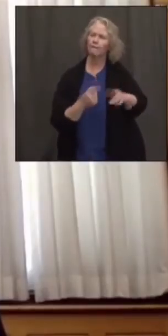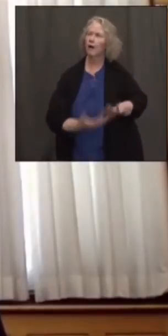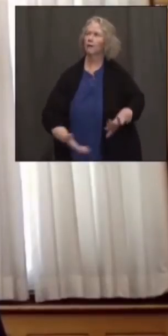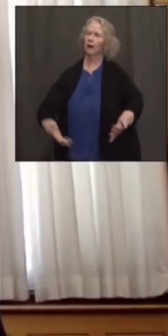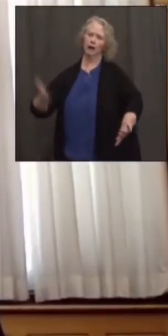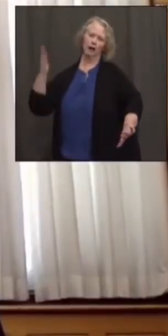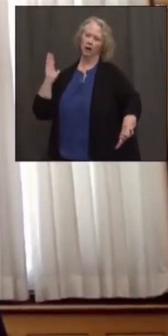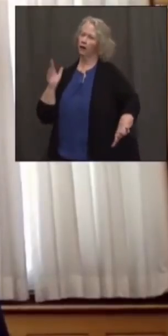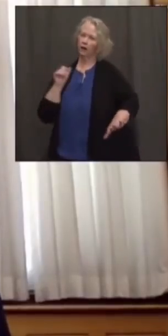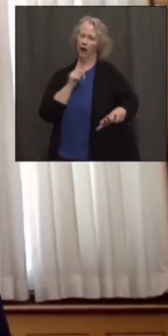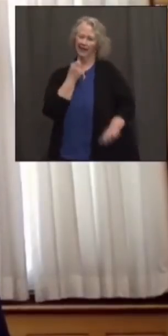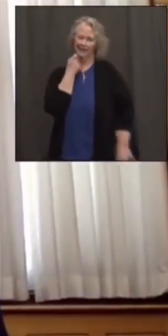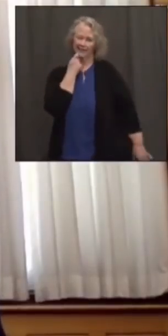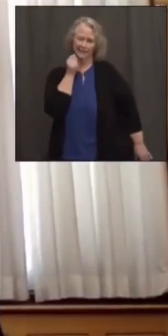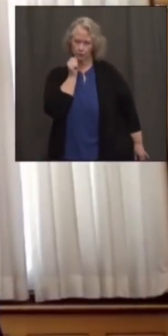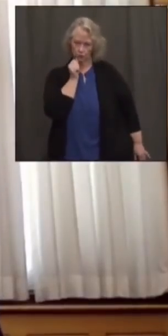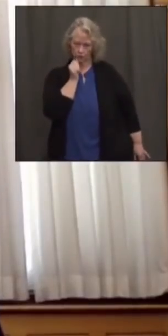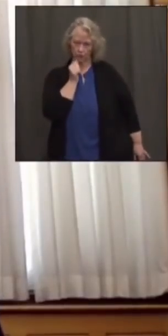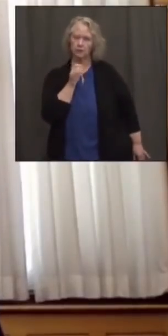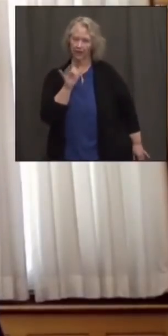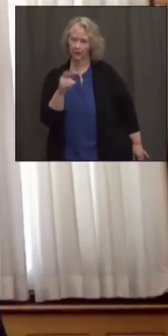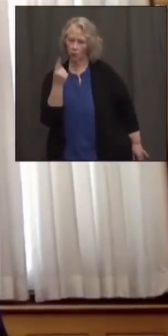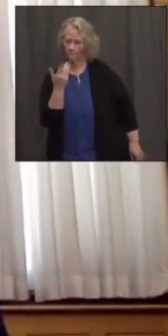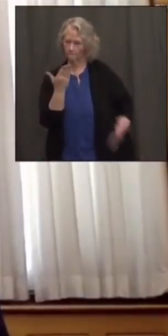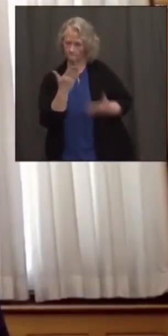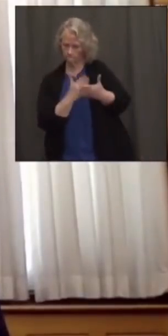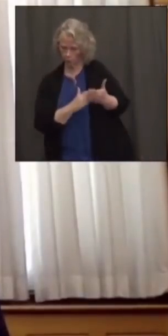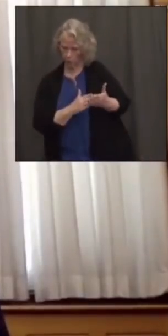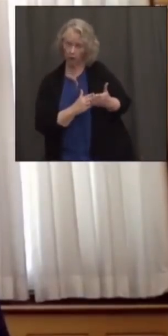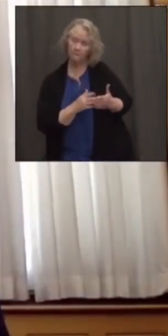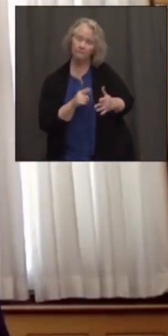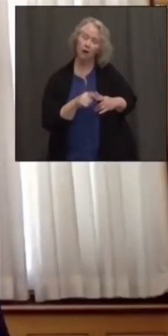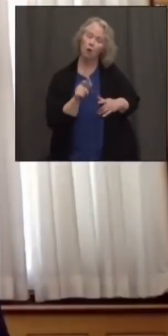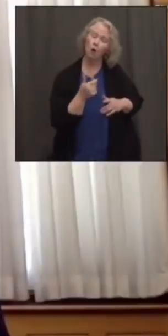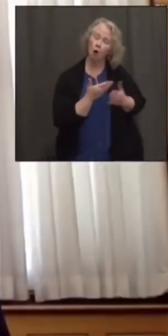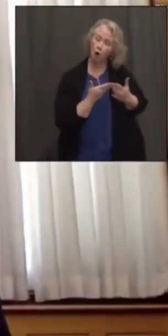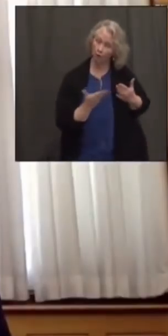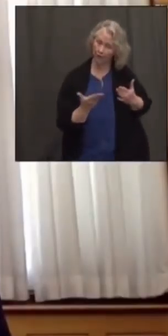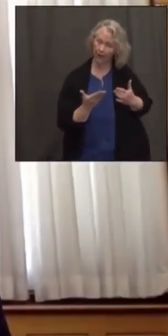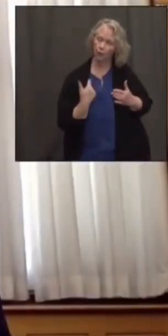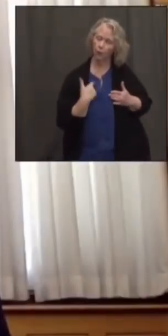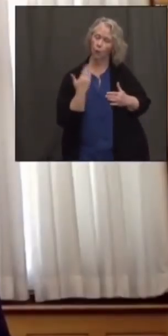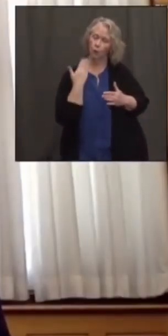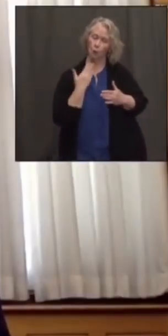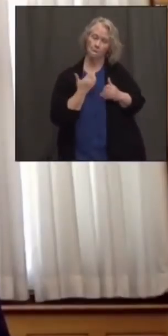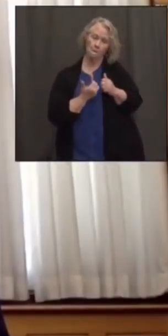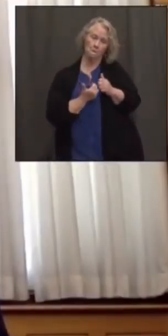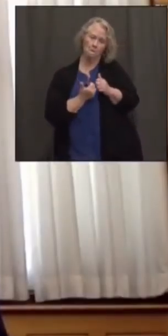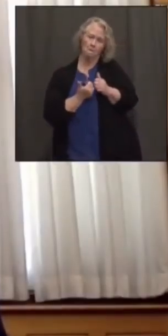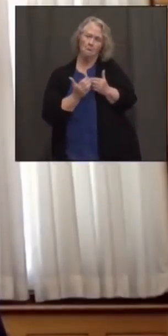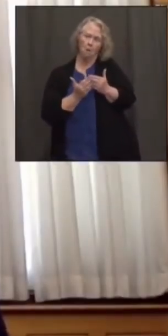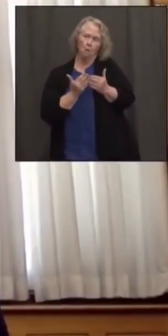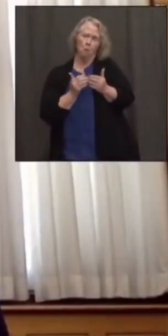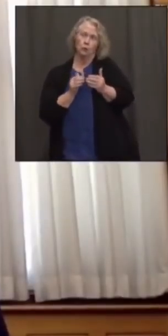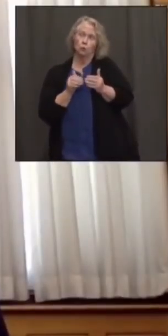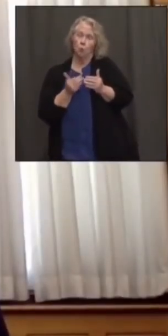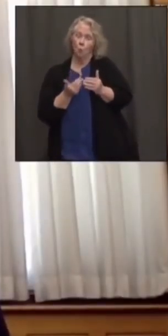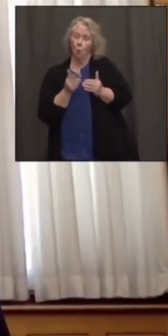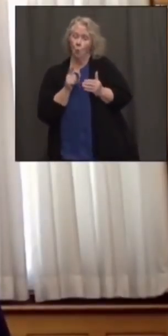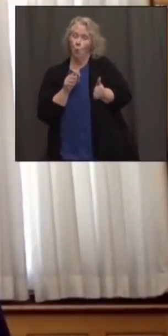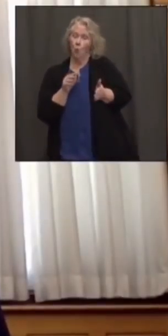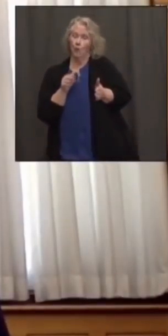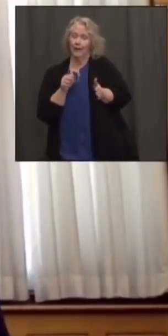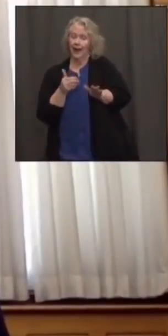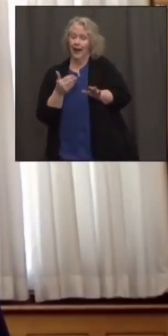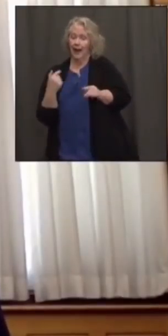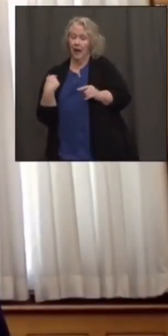So, there is, you know, a lag associated with that. But the one thing we do know, Sue, is that nearly all of the people that have died over